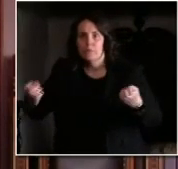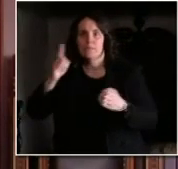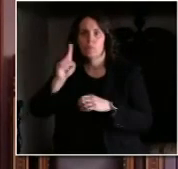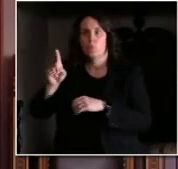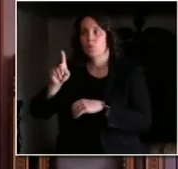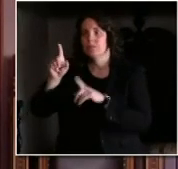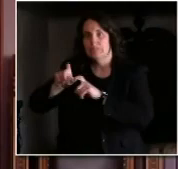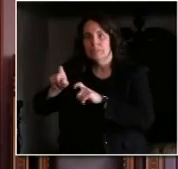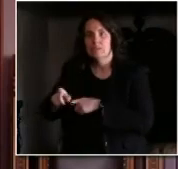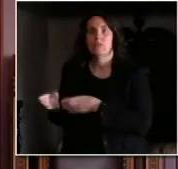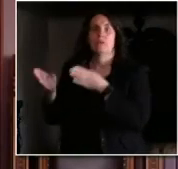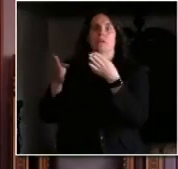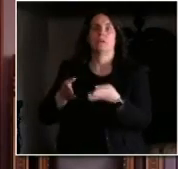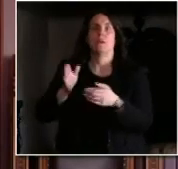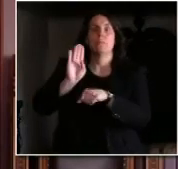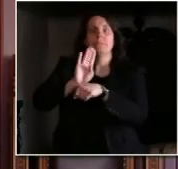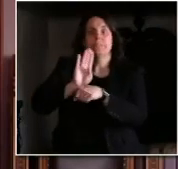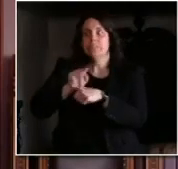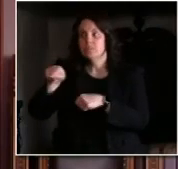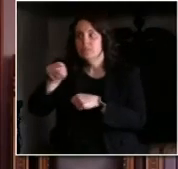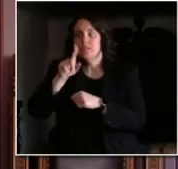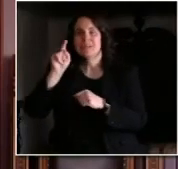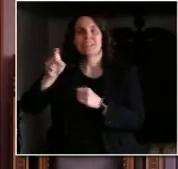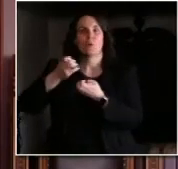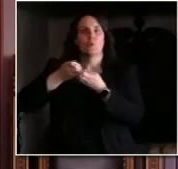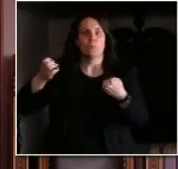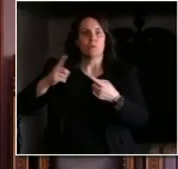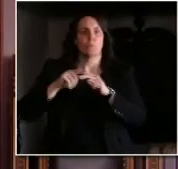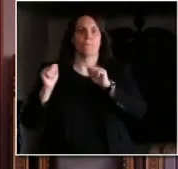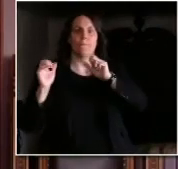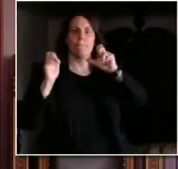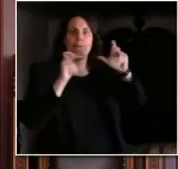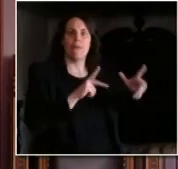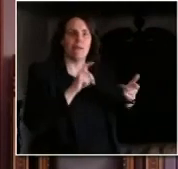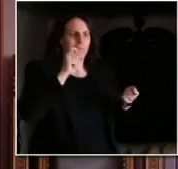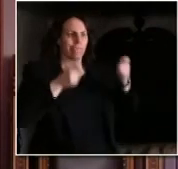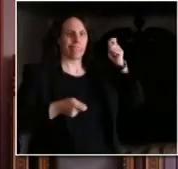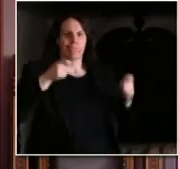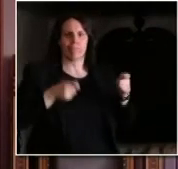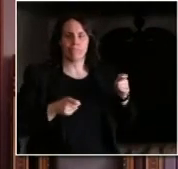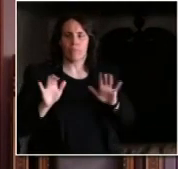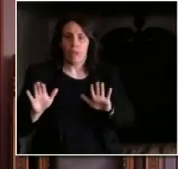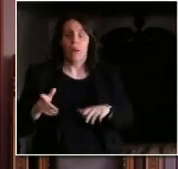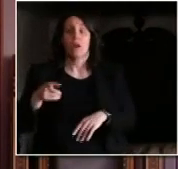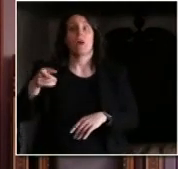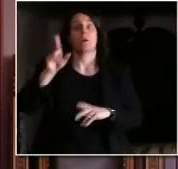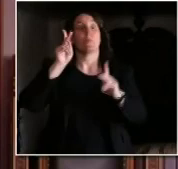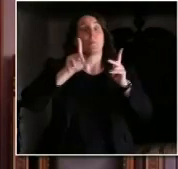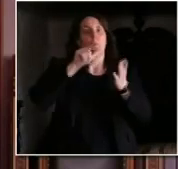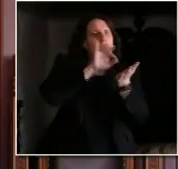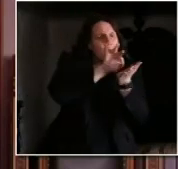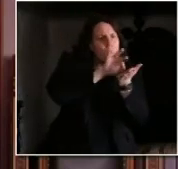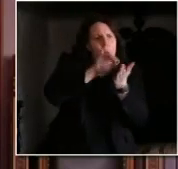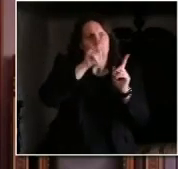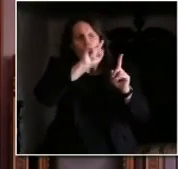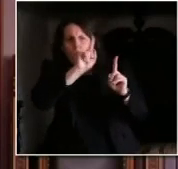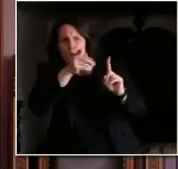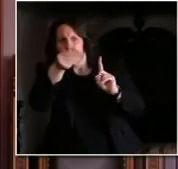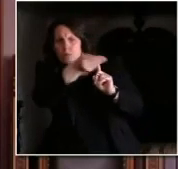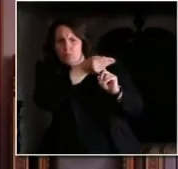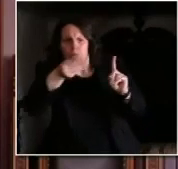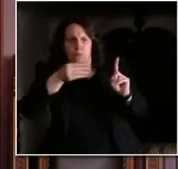also the contact tracing all those things have to be in place and I can't sit here today and say on